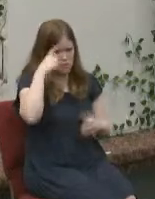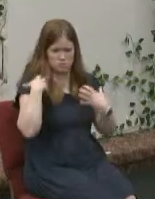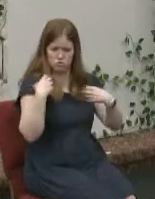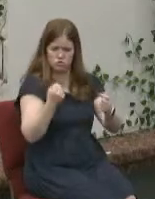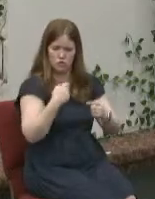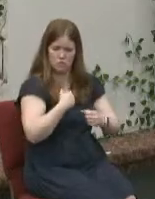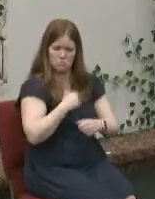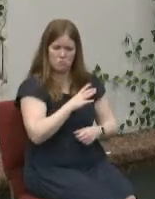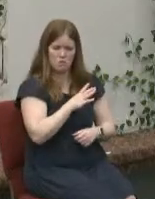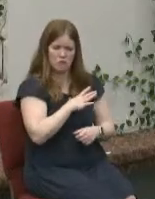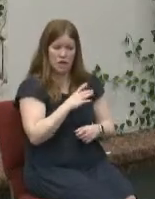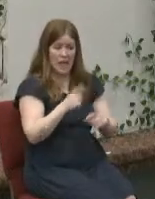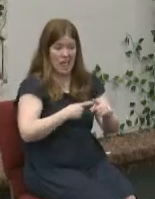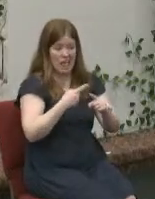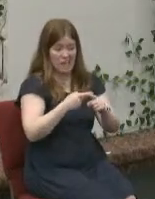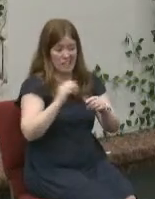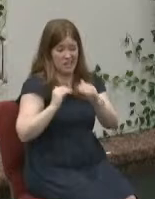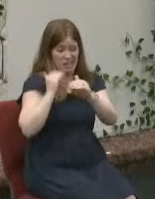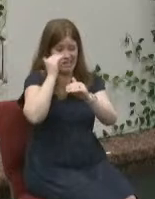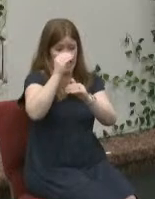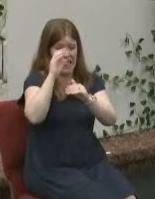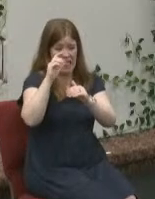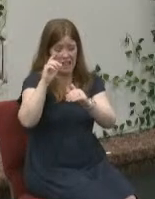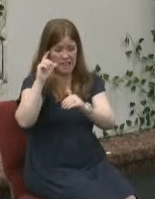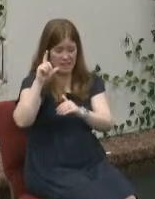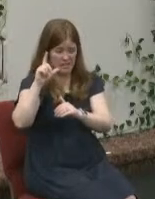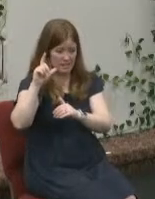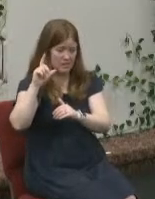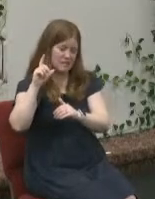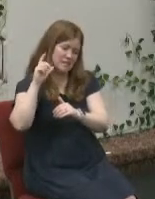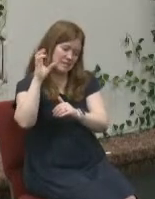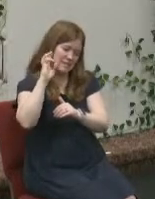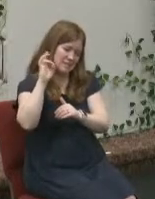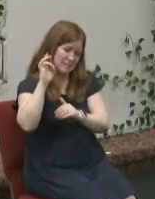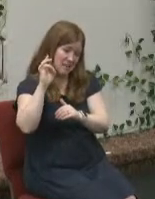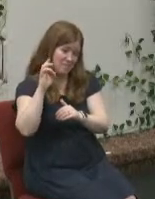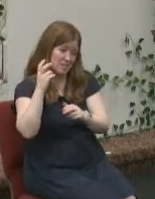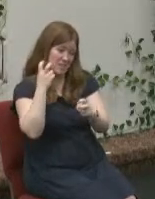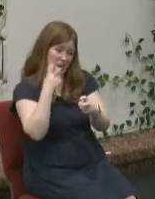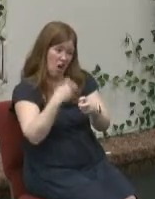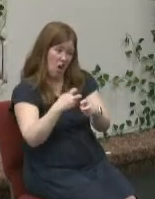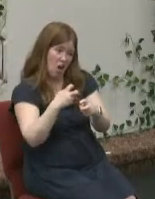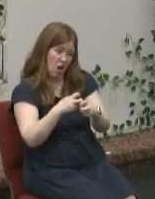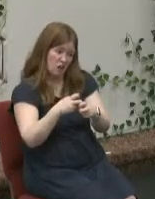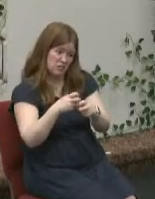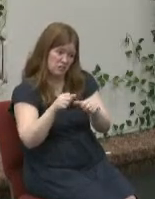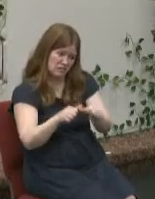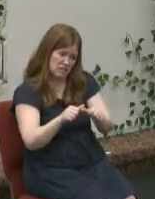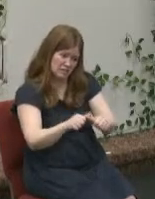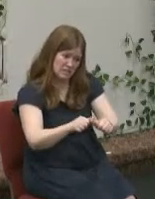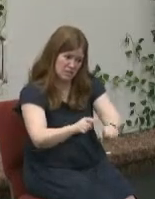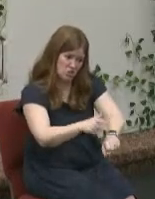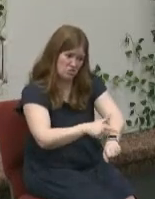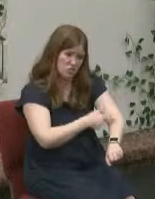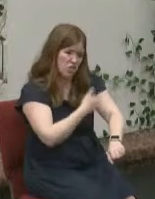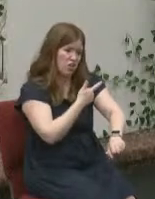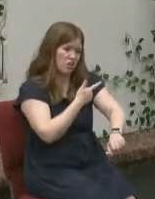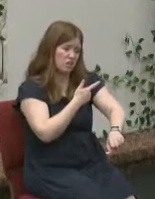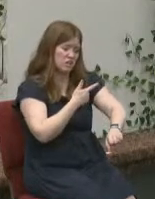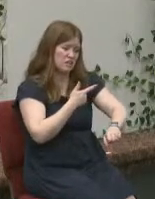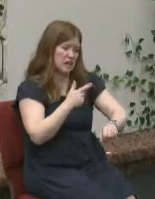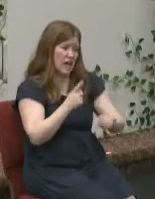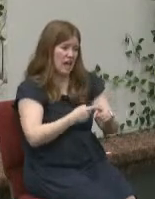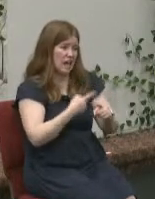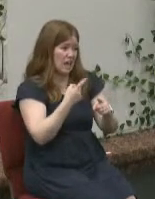then you hit a level seven event much tougher last longer and